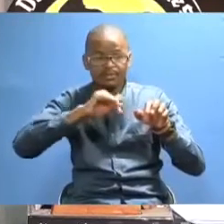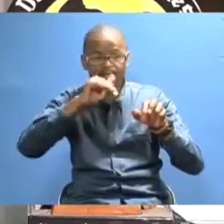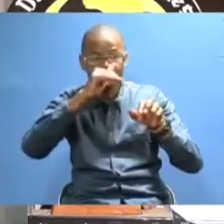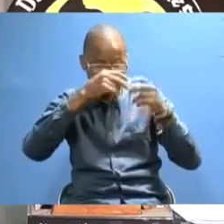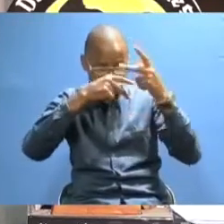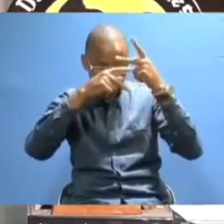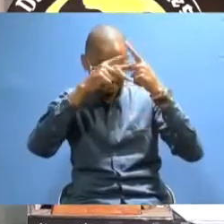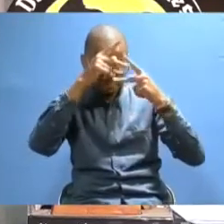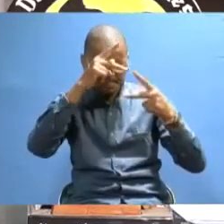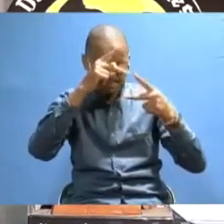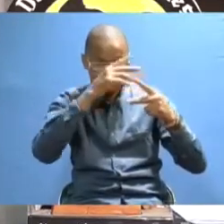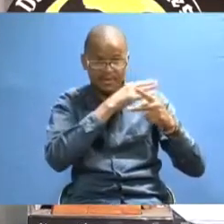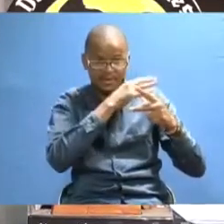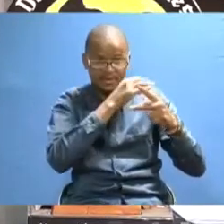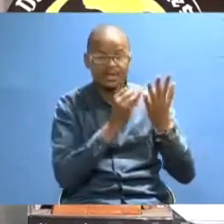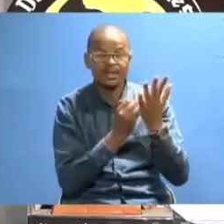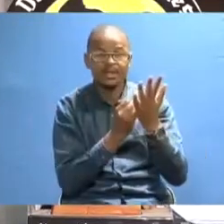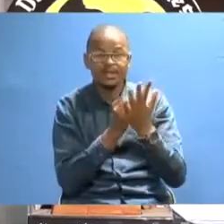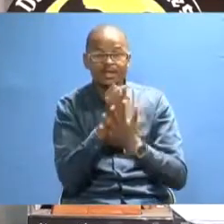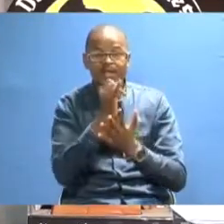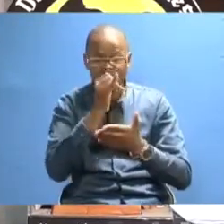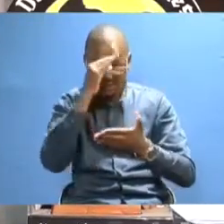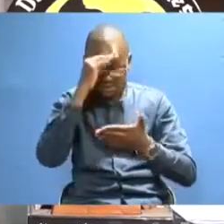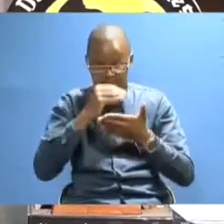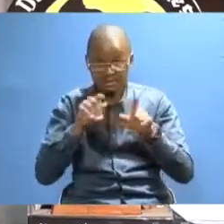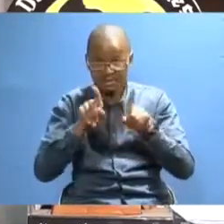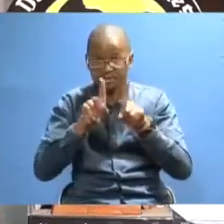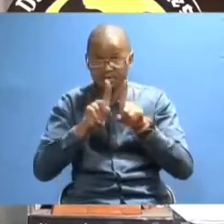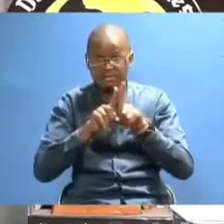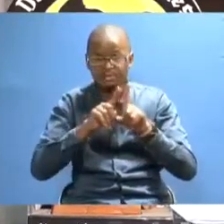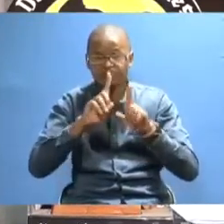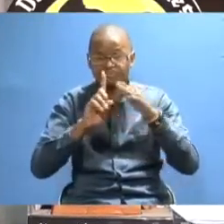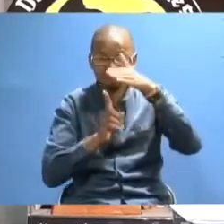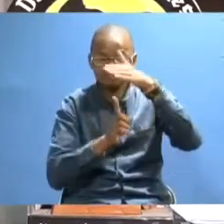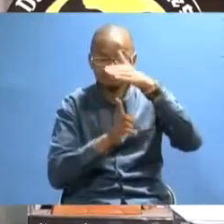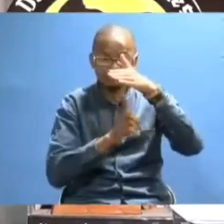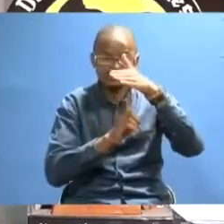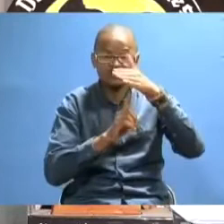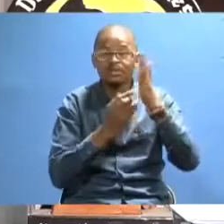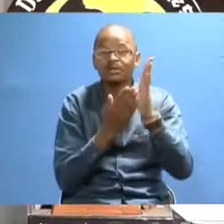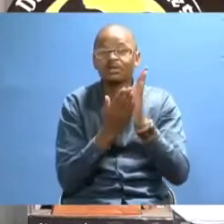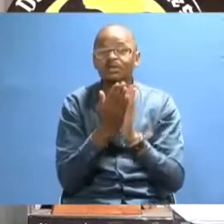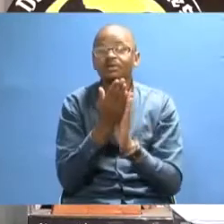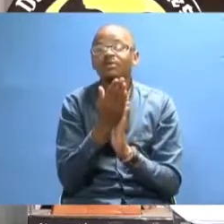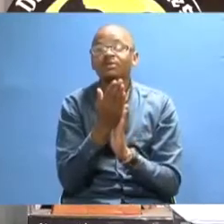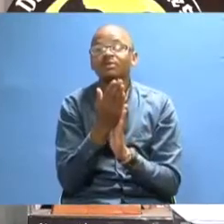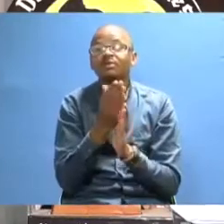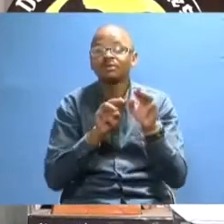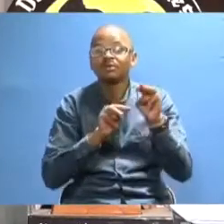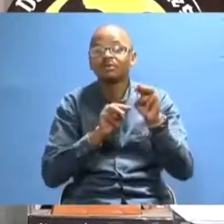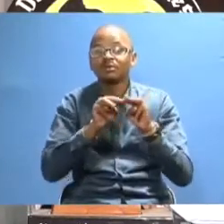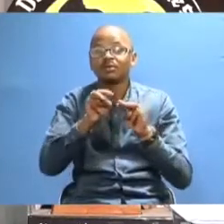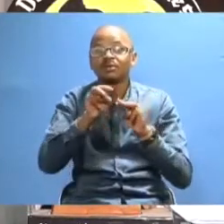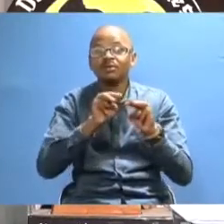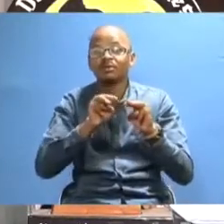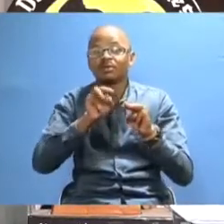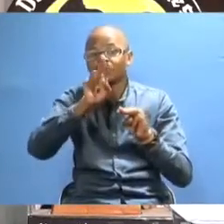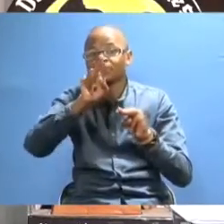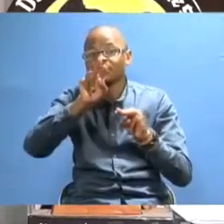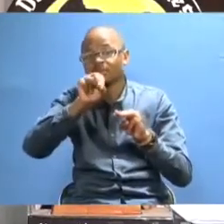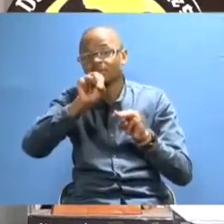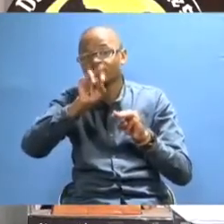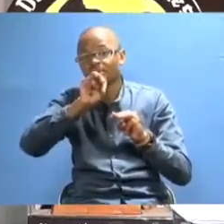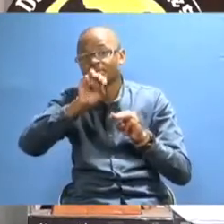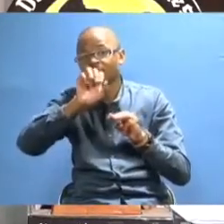professionals and technical staff in line ministries, county governments, government agencies like